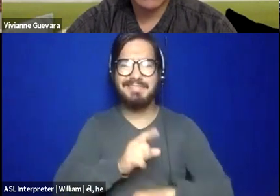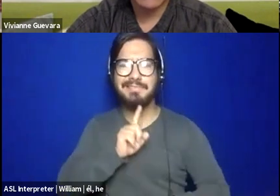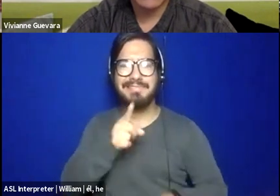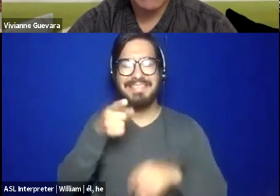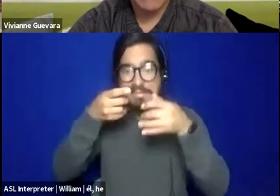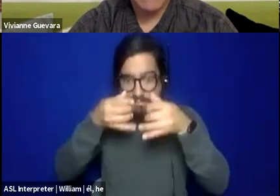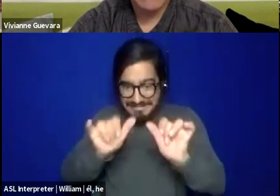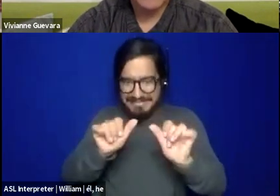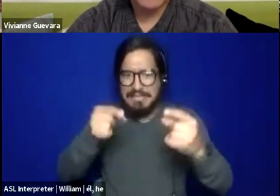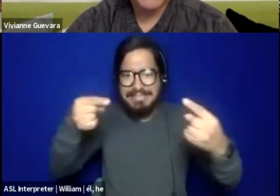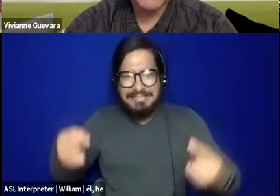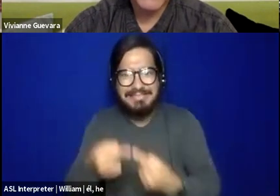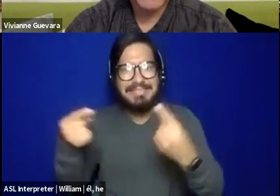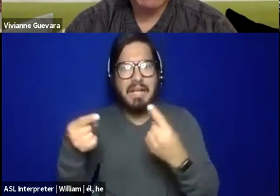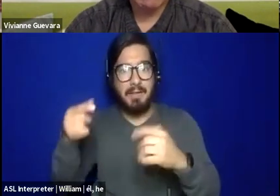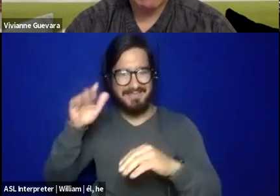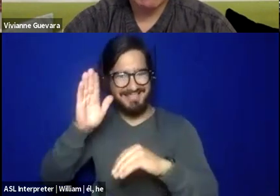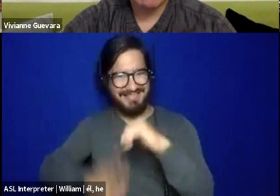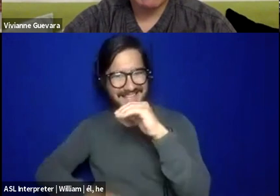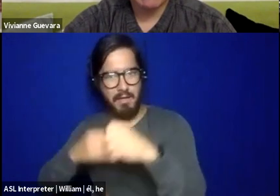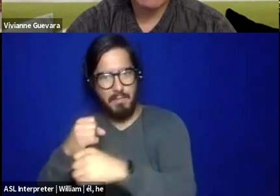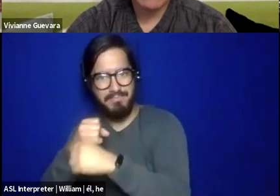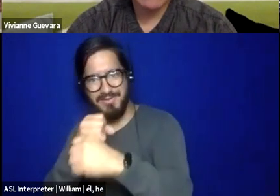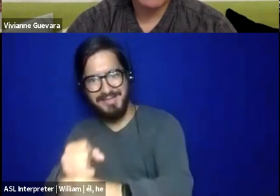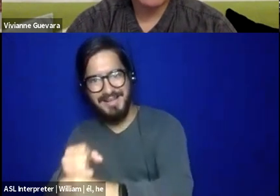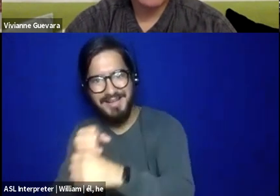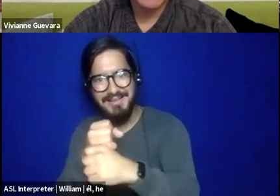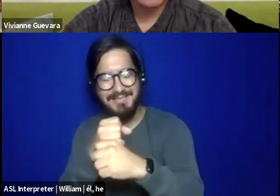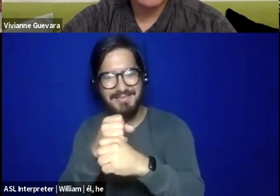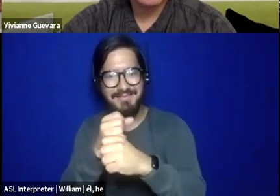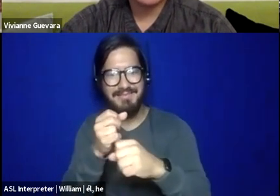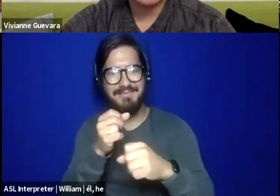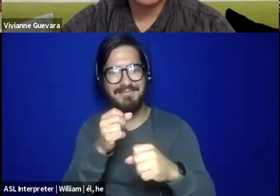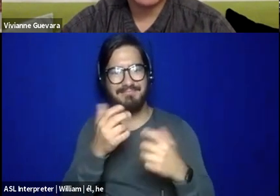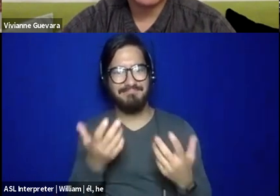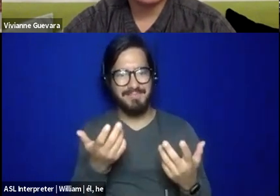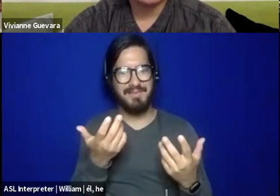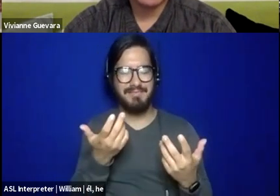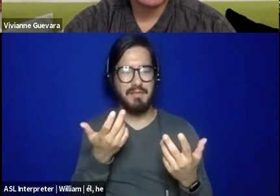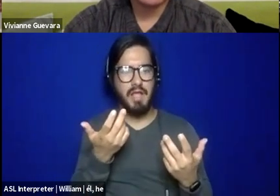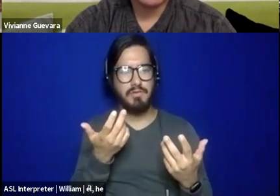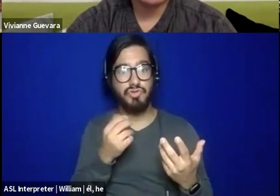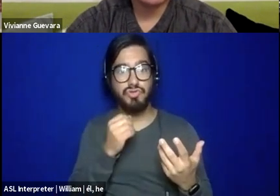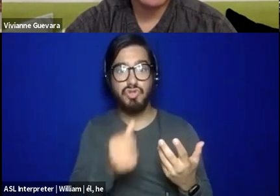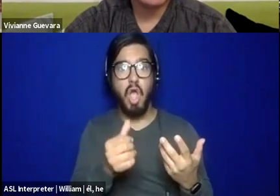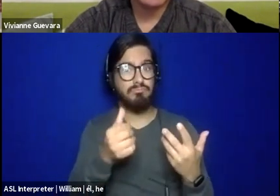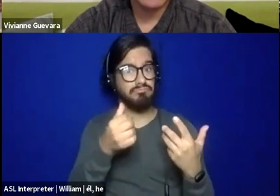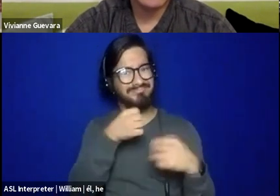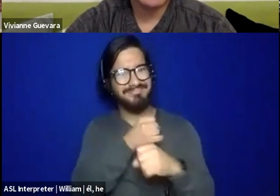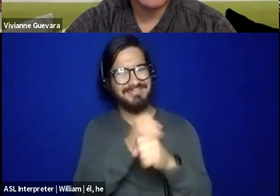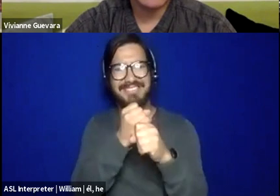harm rather than protect, um, the individuals actually protects the sanctity of these harmful systems,